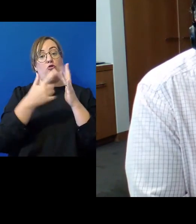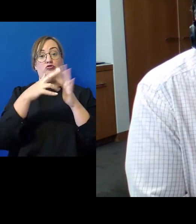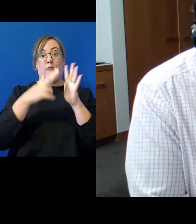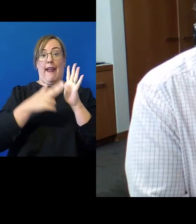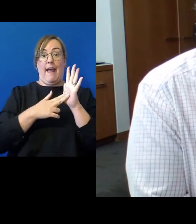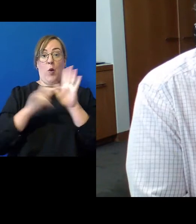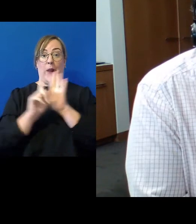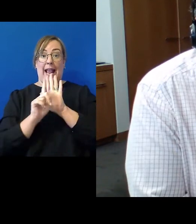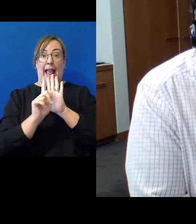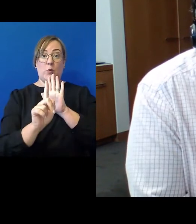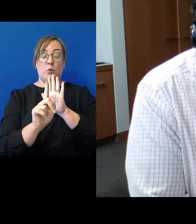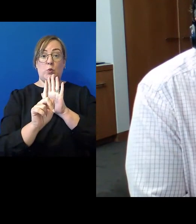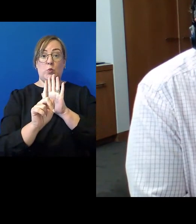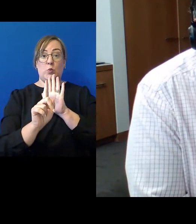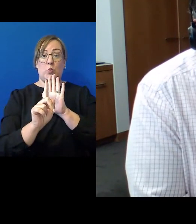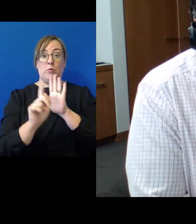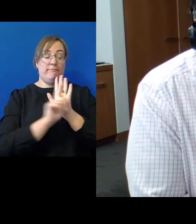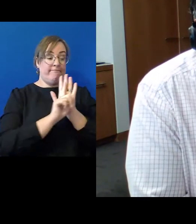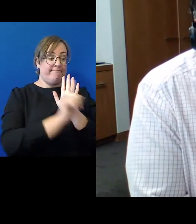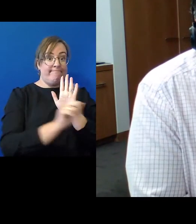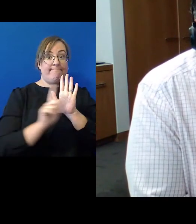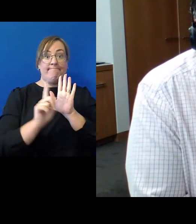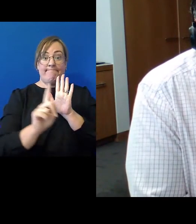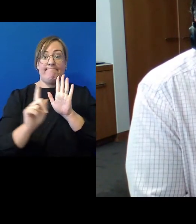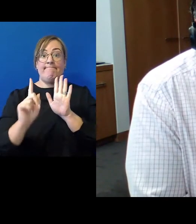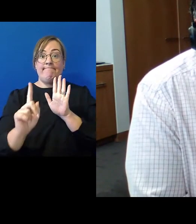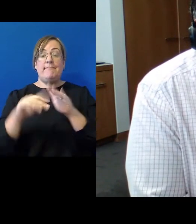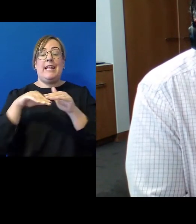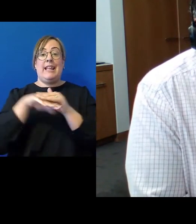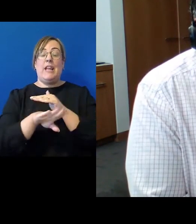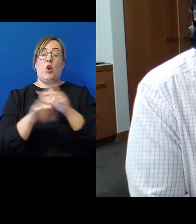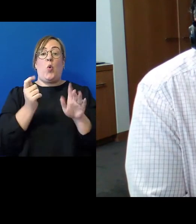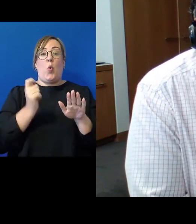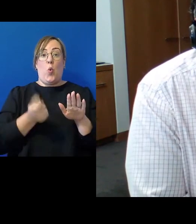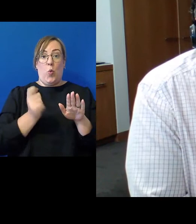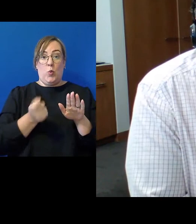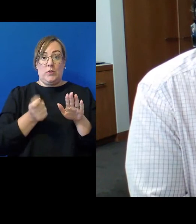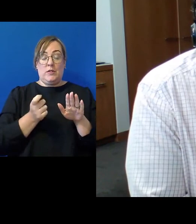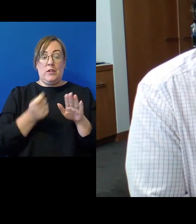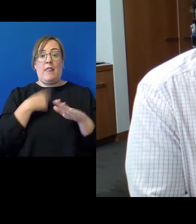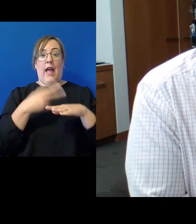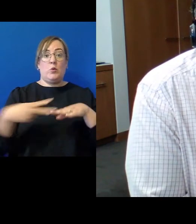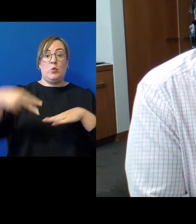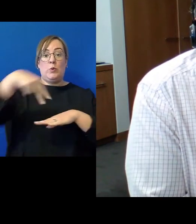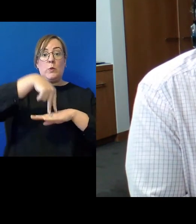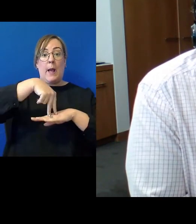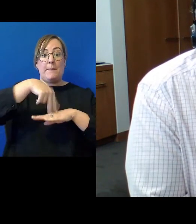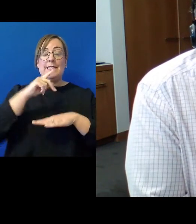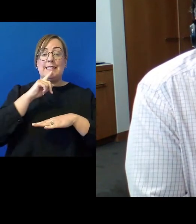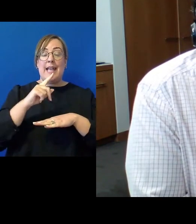but everywhere where crown council appeared from the crown law office at least standing up and saying